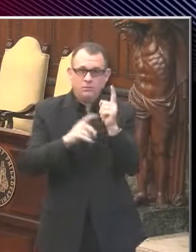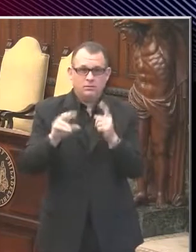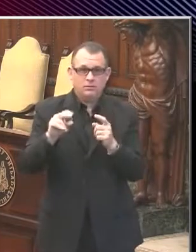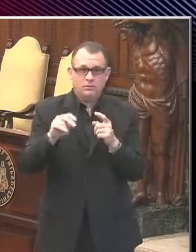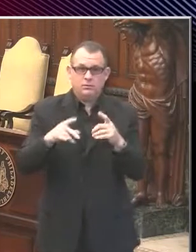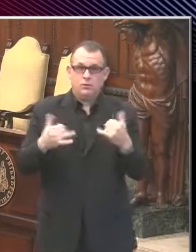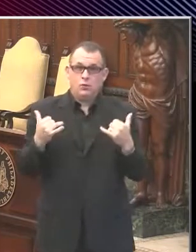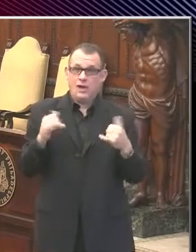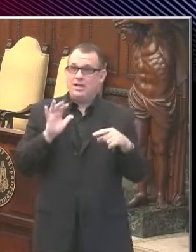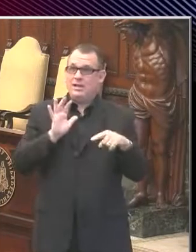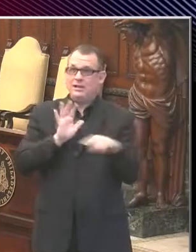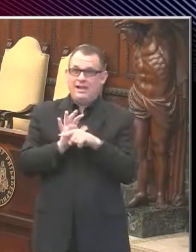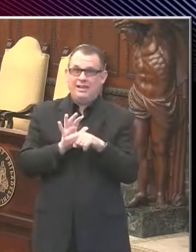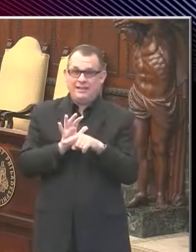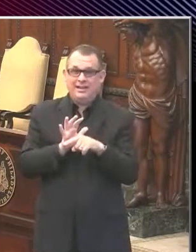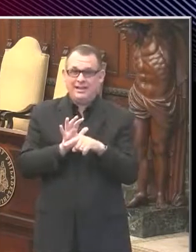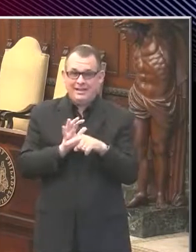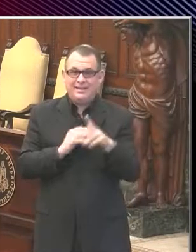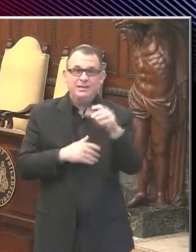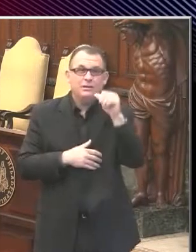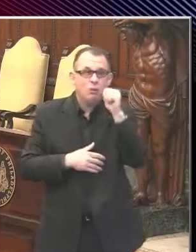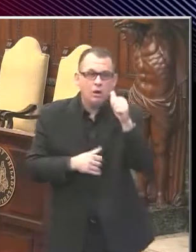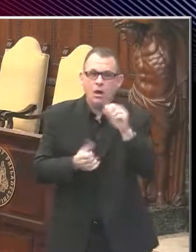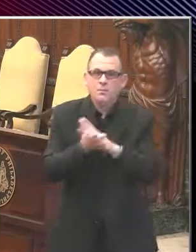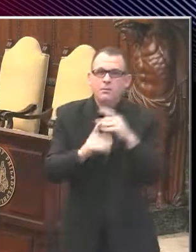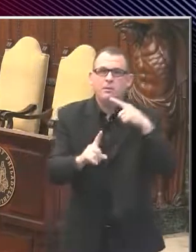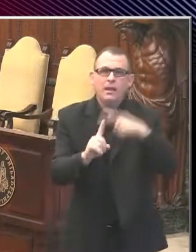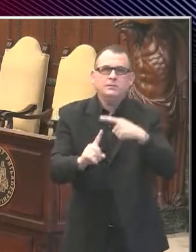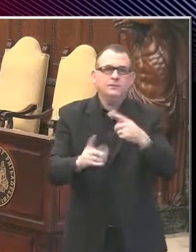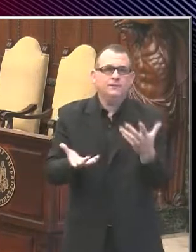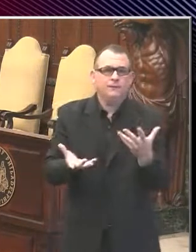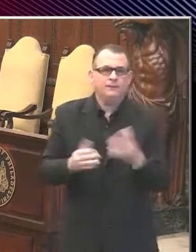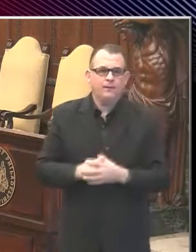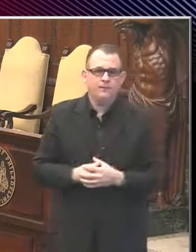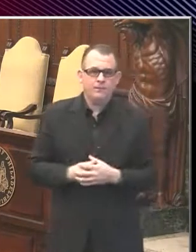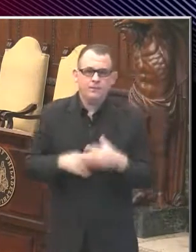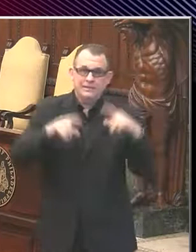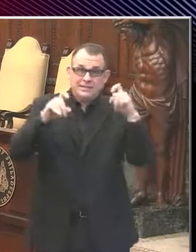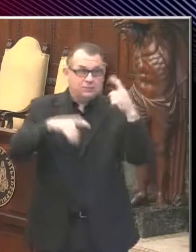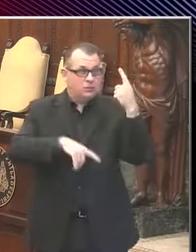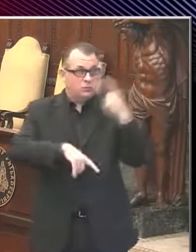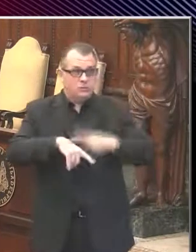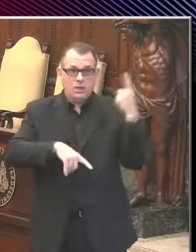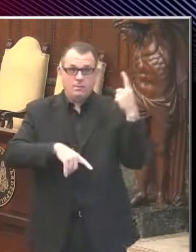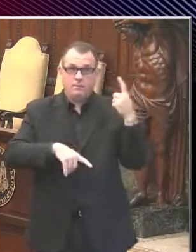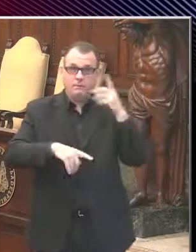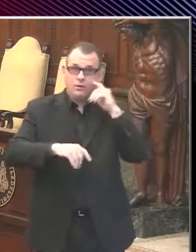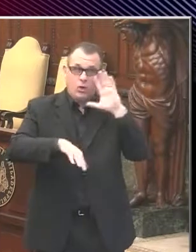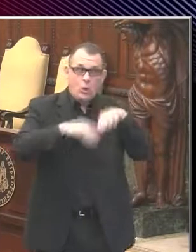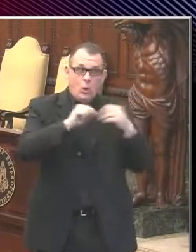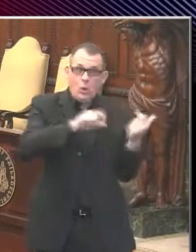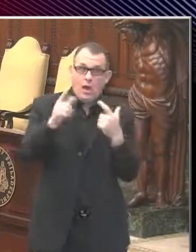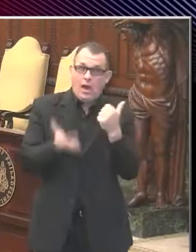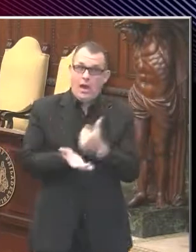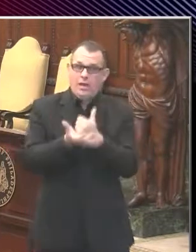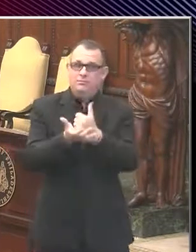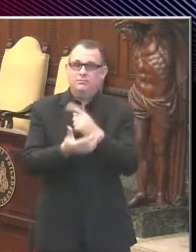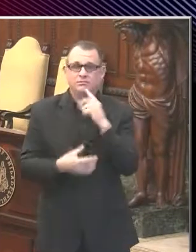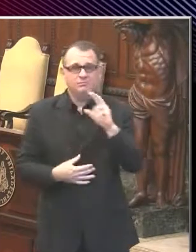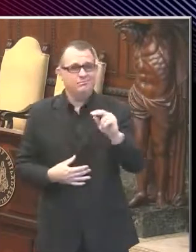or vice versa. And so to have everybody tested just once really doesn't do much for us. There are maybe certain settings where